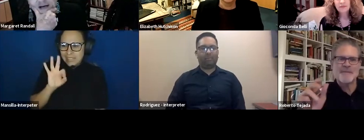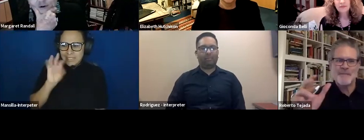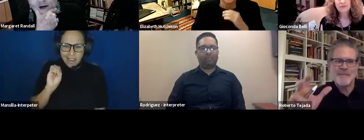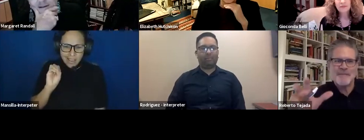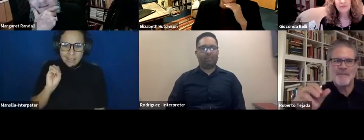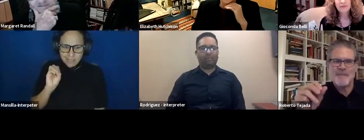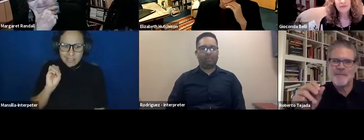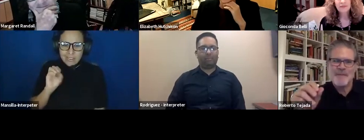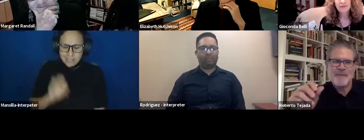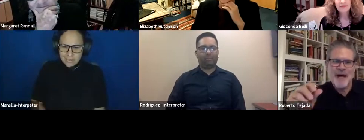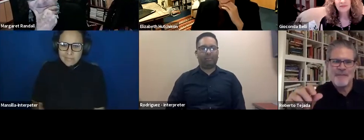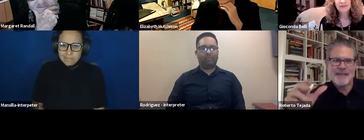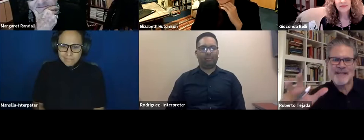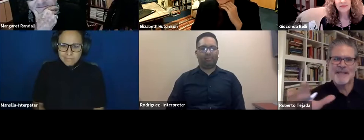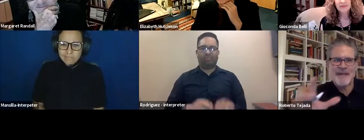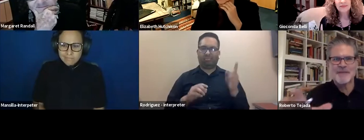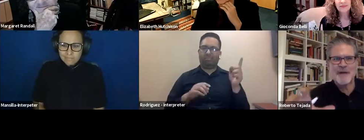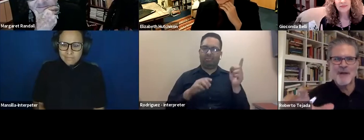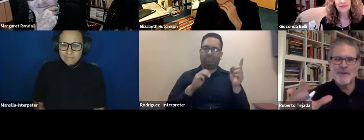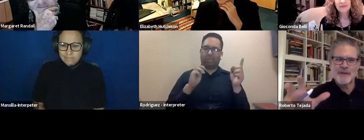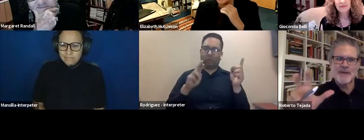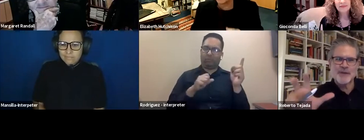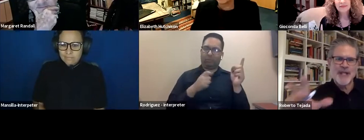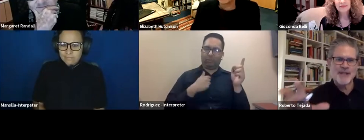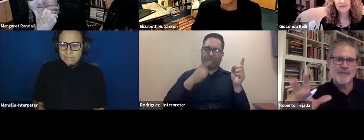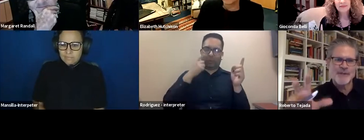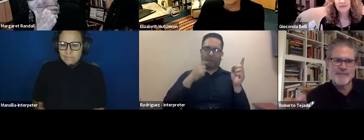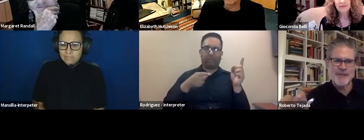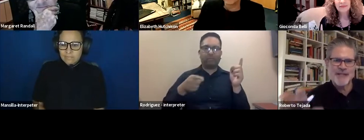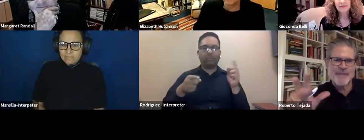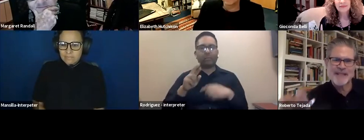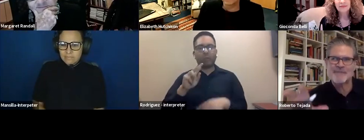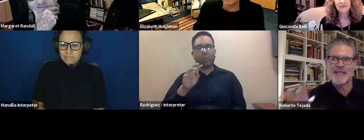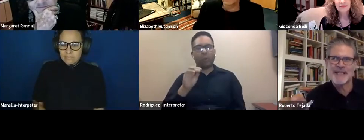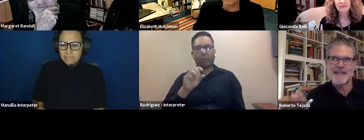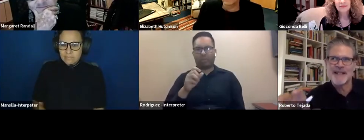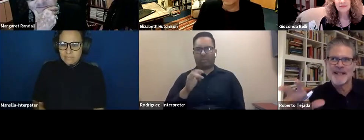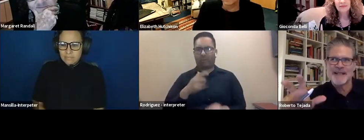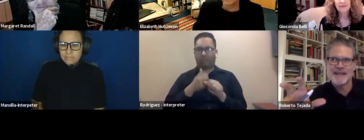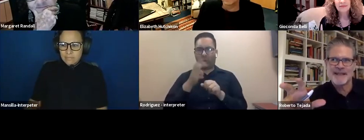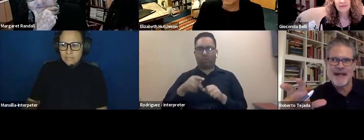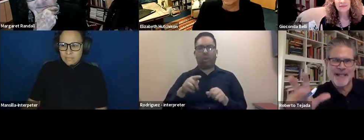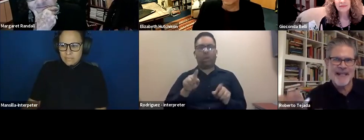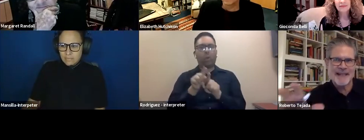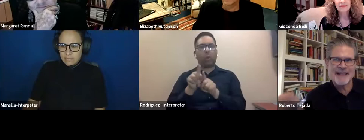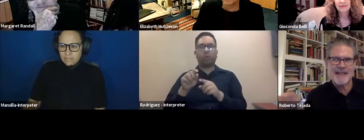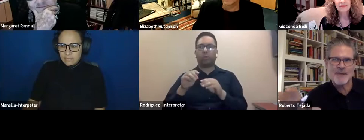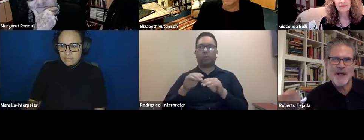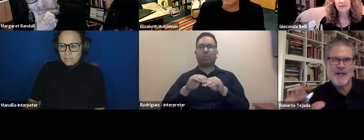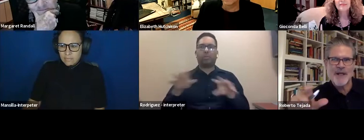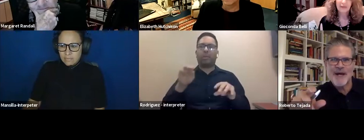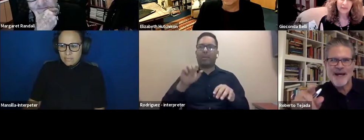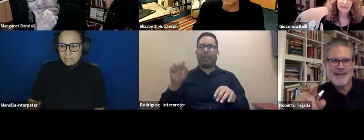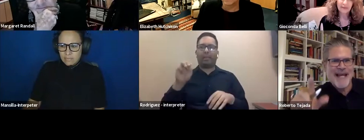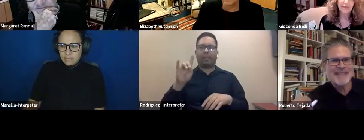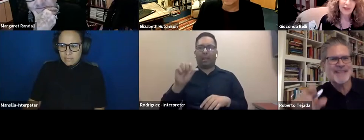fascinating. cried. Because I think if I can follow up, there was also a change of perception in the mass media in America Latina as